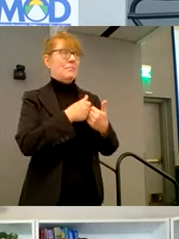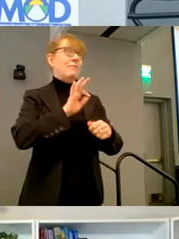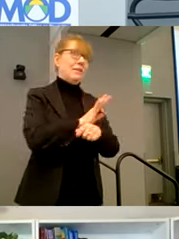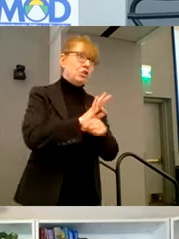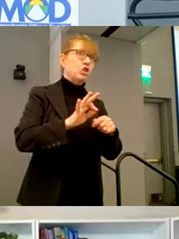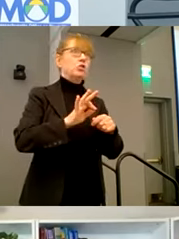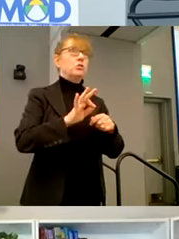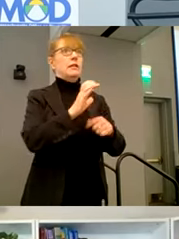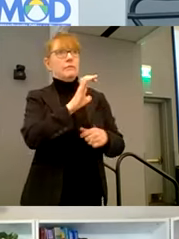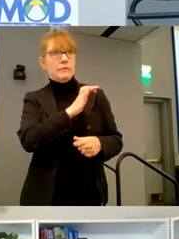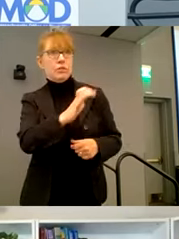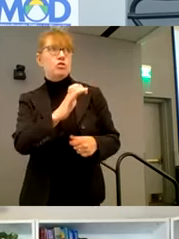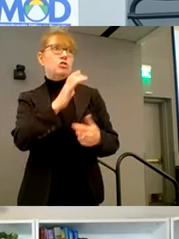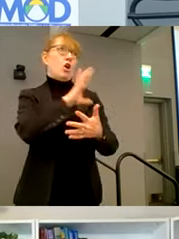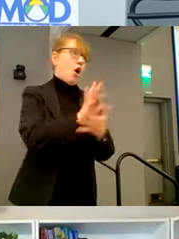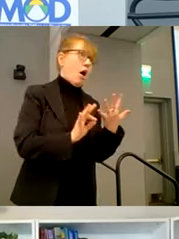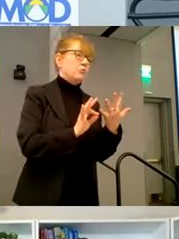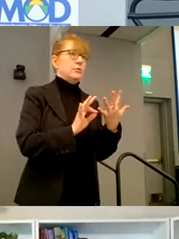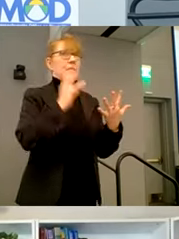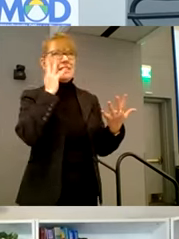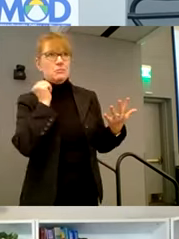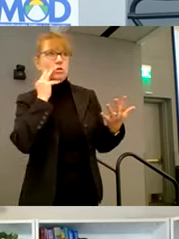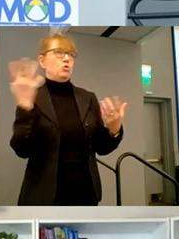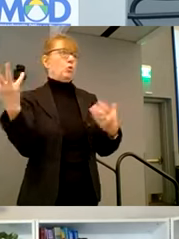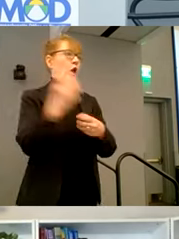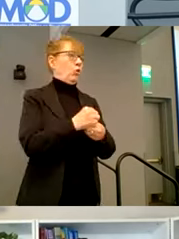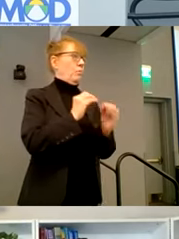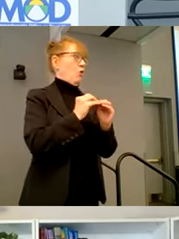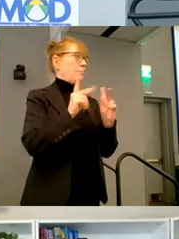experiences within gameplays to include more people. Um,